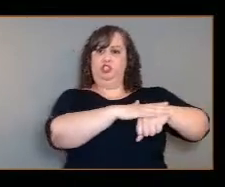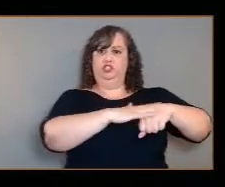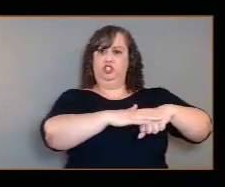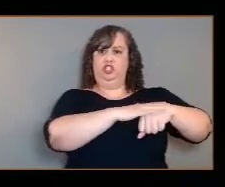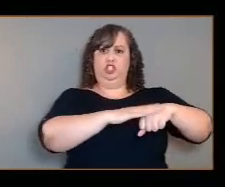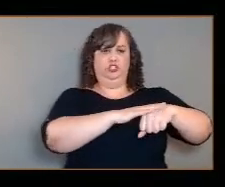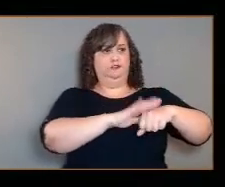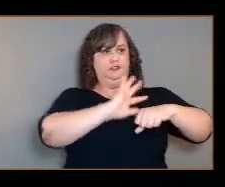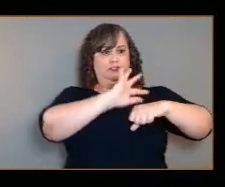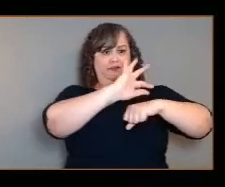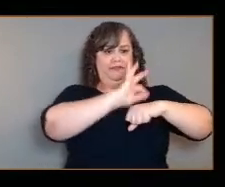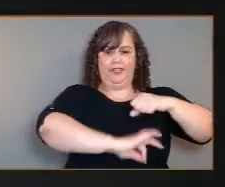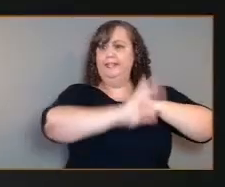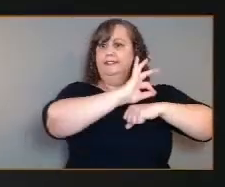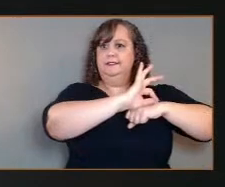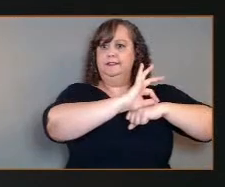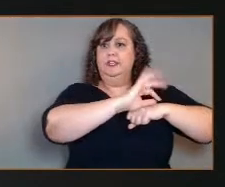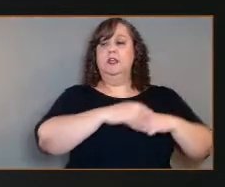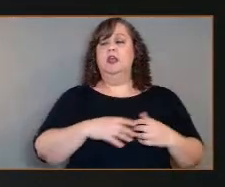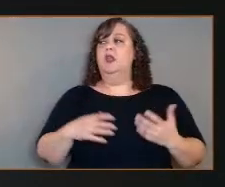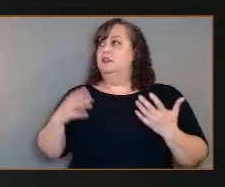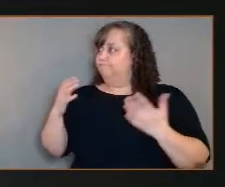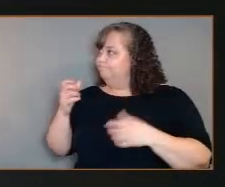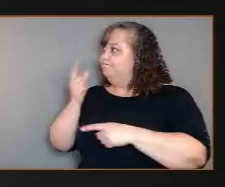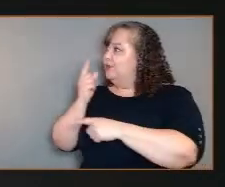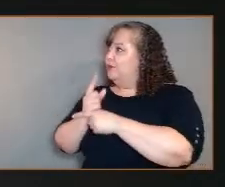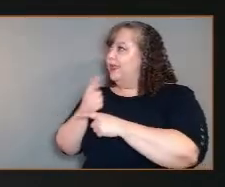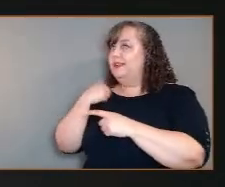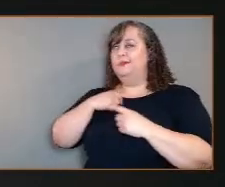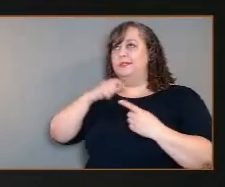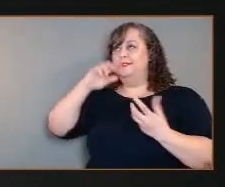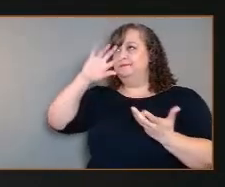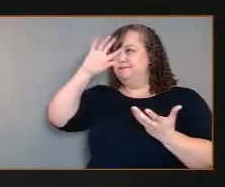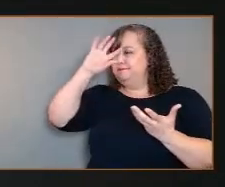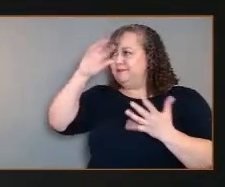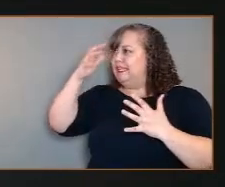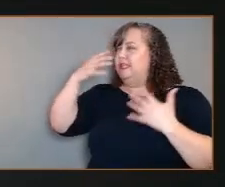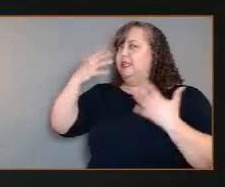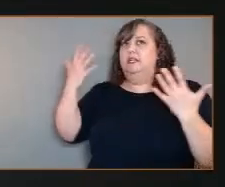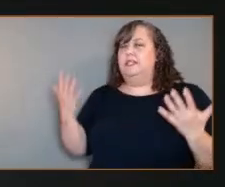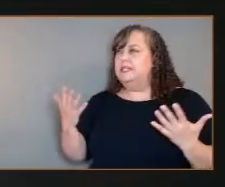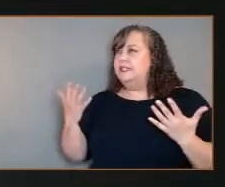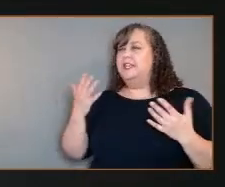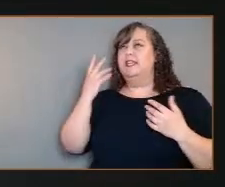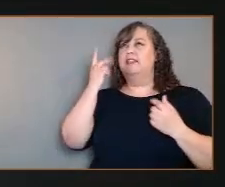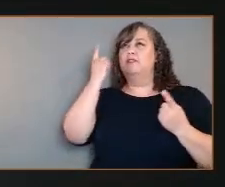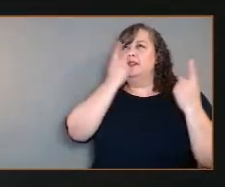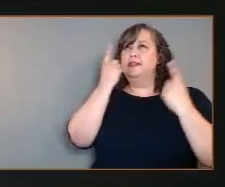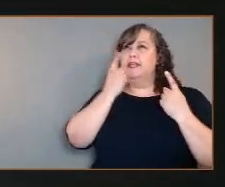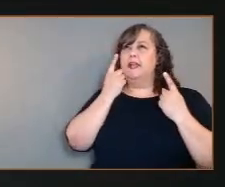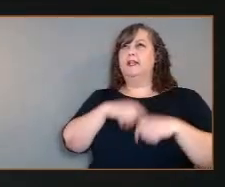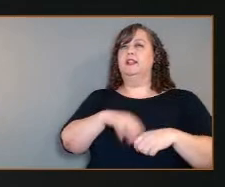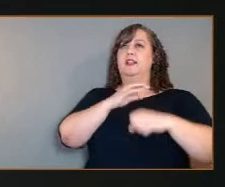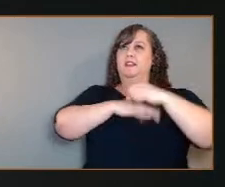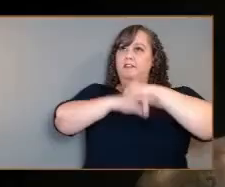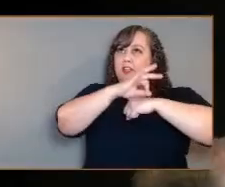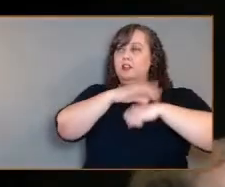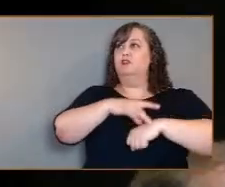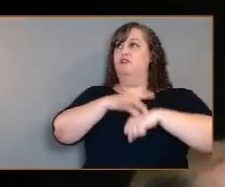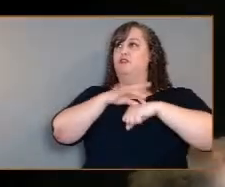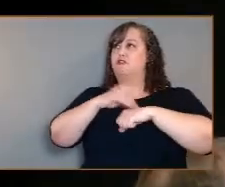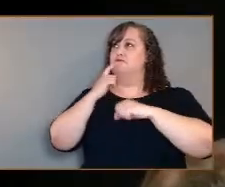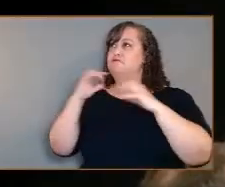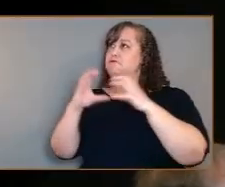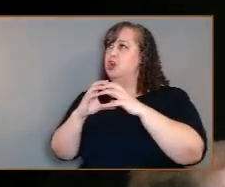ling about it is we think that if we look at, let's take Venus, Earth, and Mars, three billion years ago, they will be roughly the